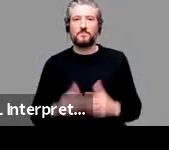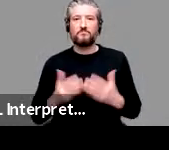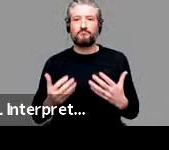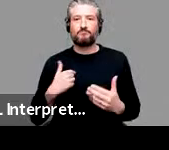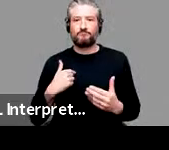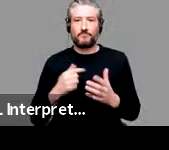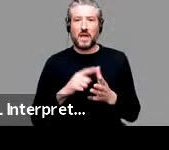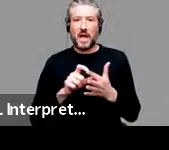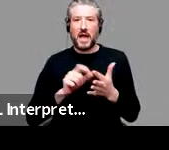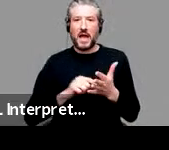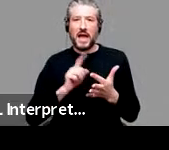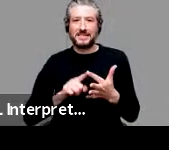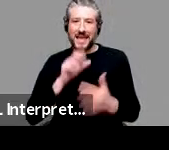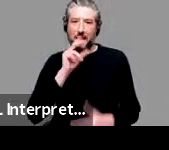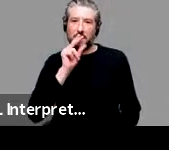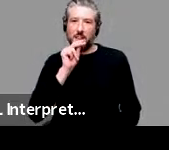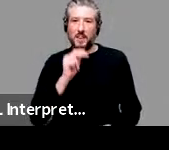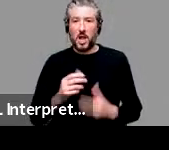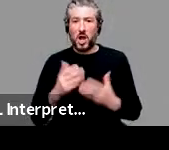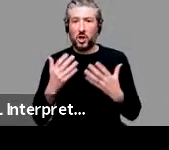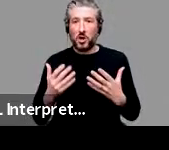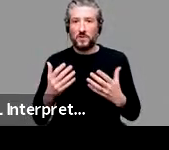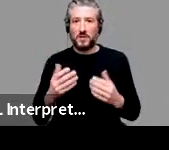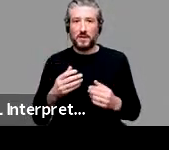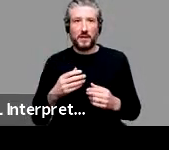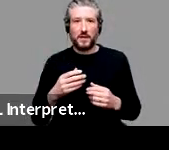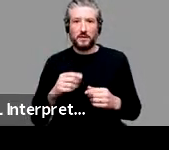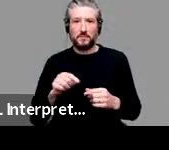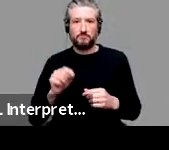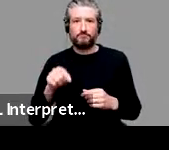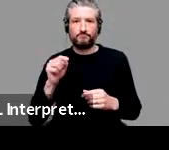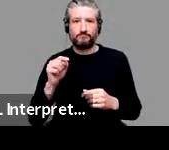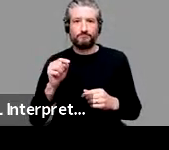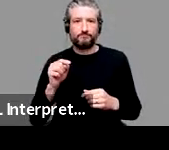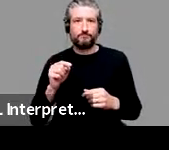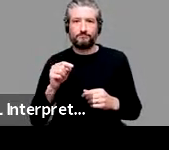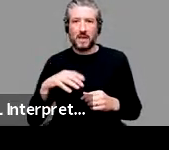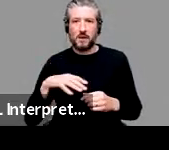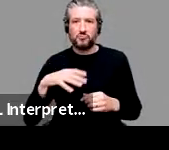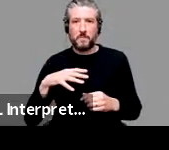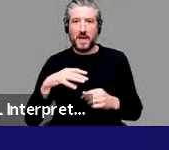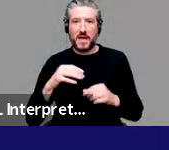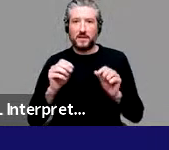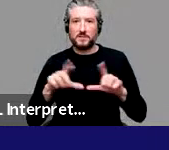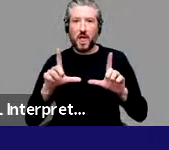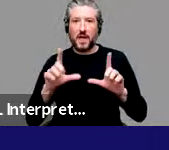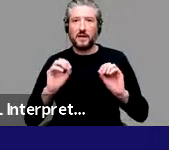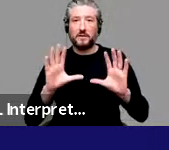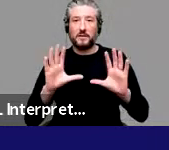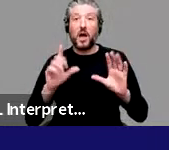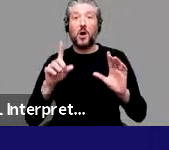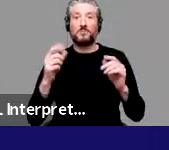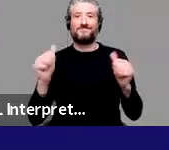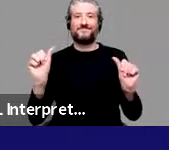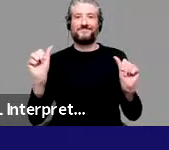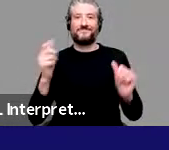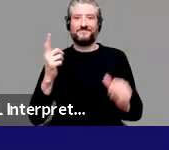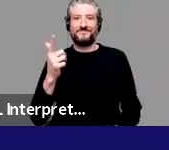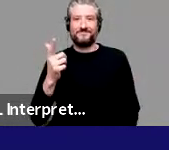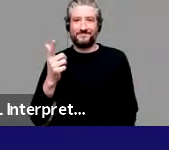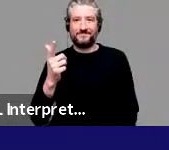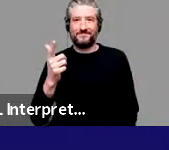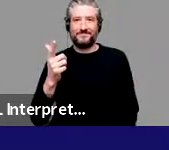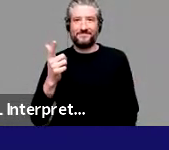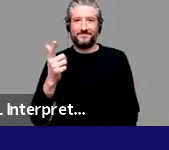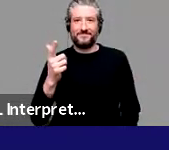so the slides are being prepared though. They'll, they'll, they should come on any second. Um, there we go. Okay. And